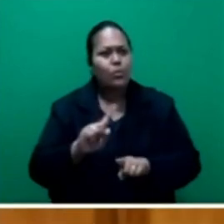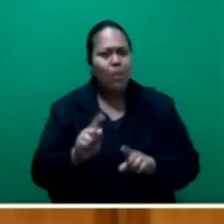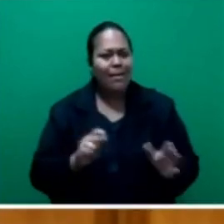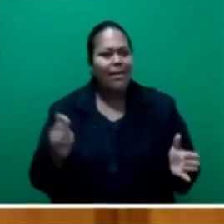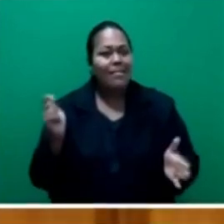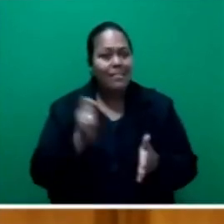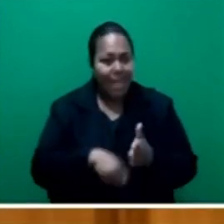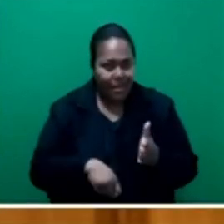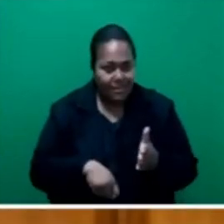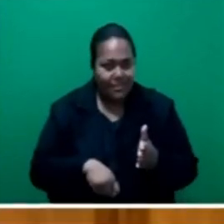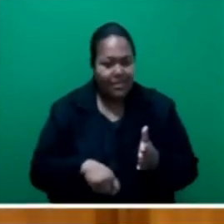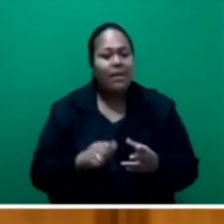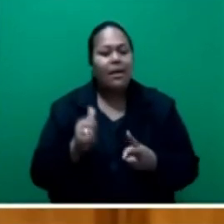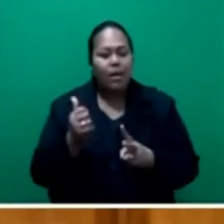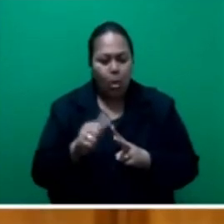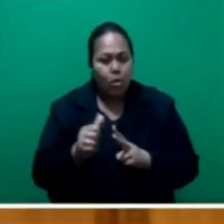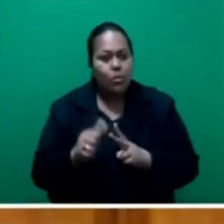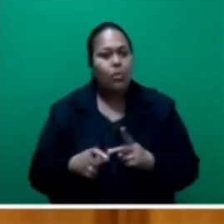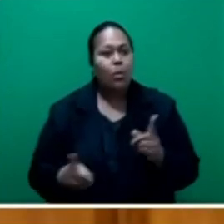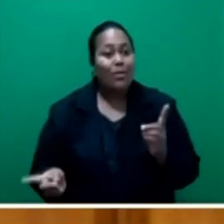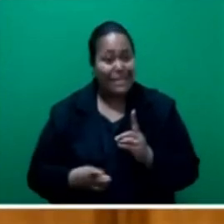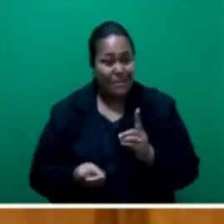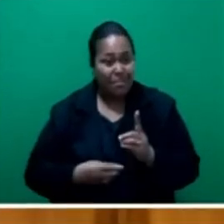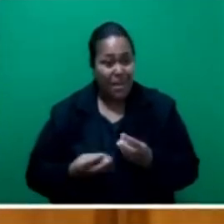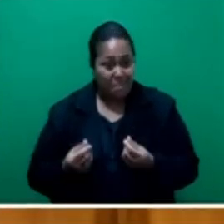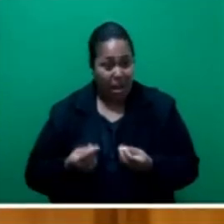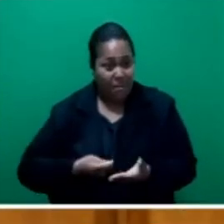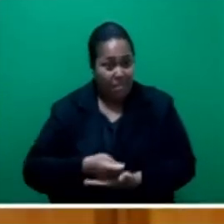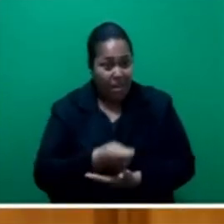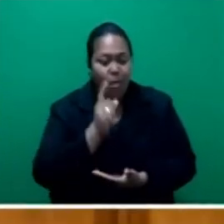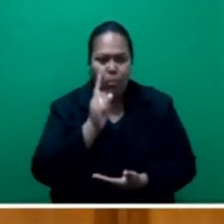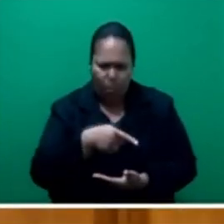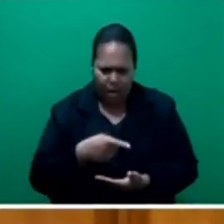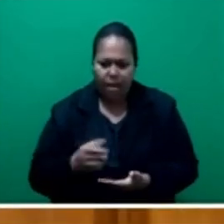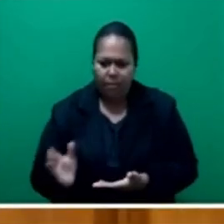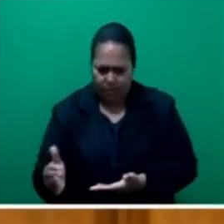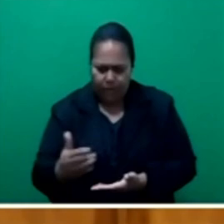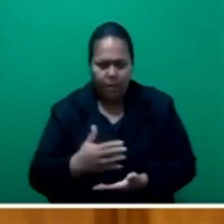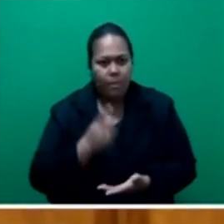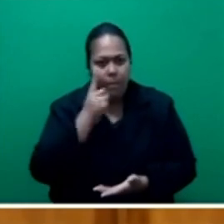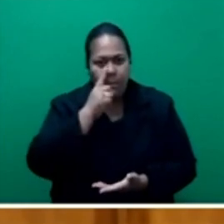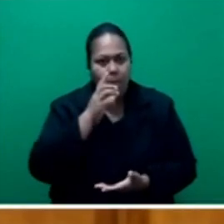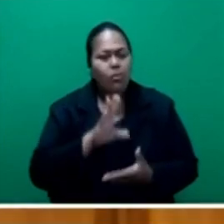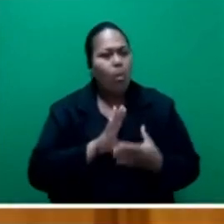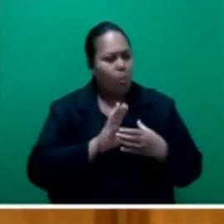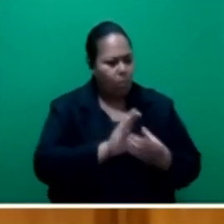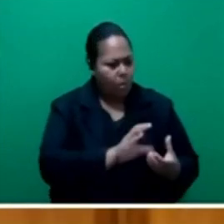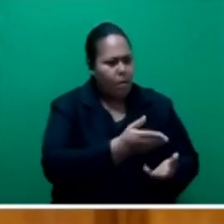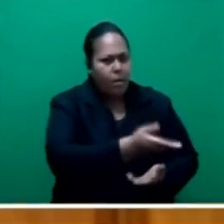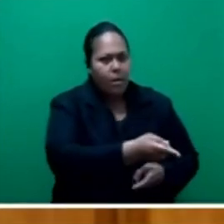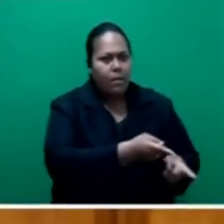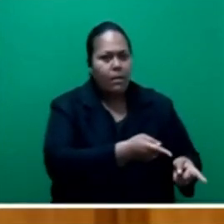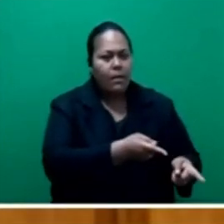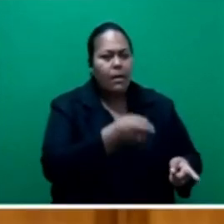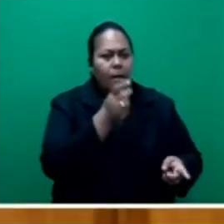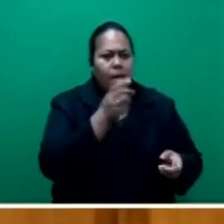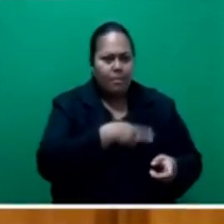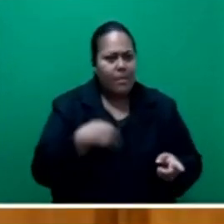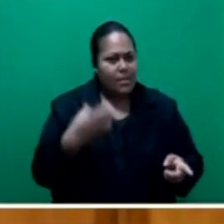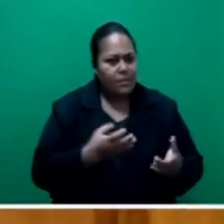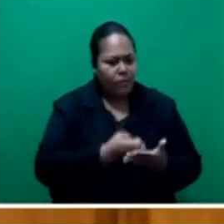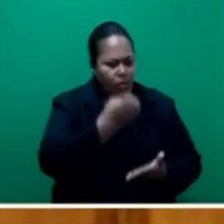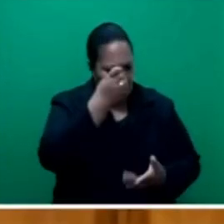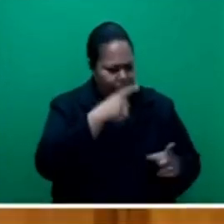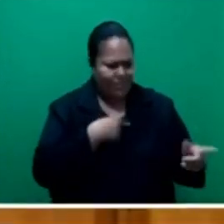people. So he has to have a more responsible, accountable, and caring attitude, where he cannot afford to be reckless and